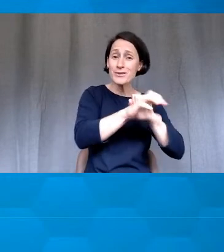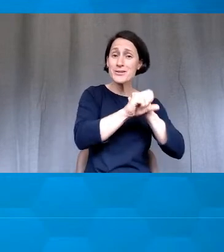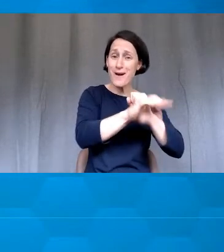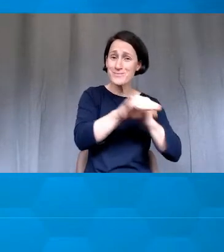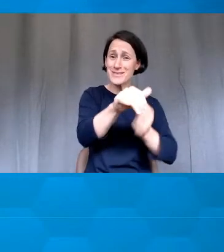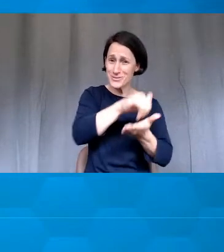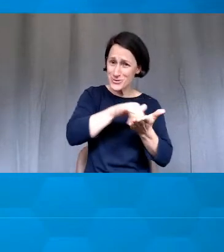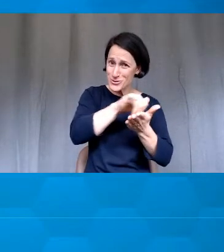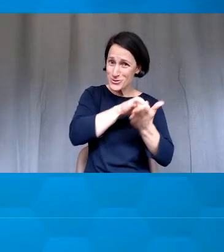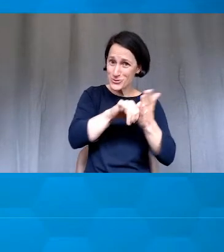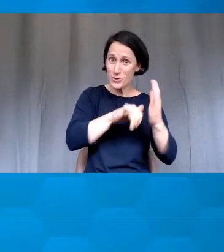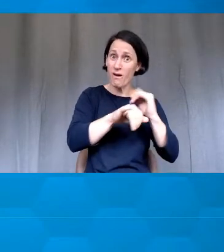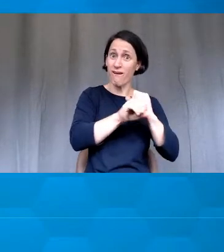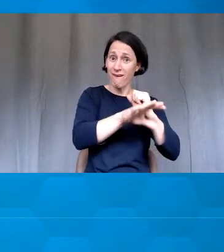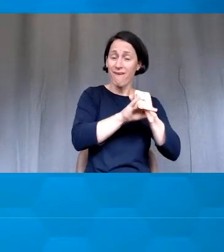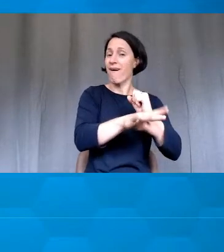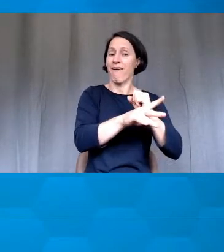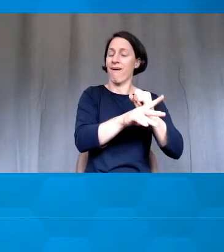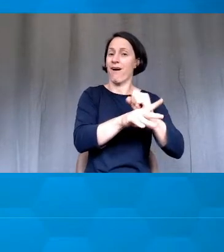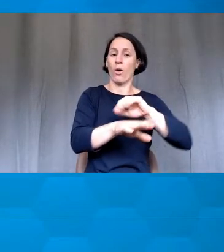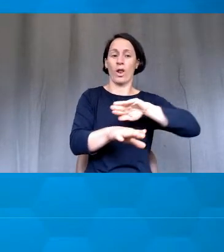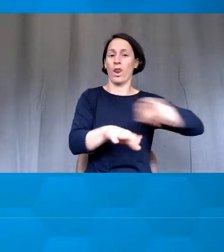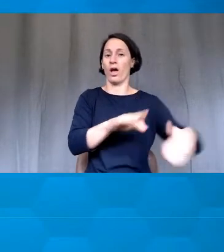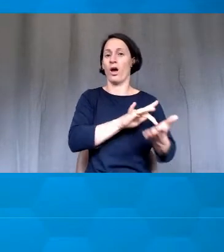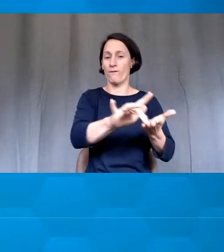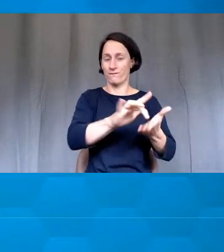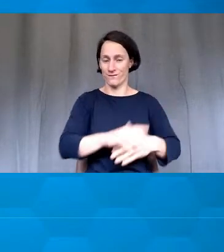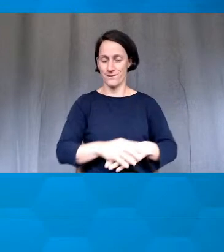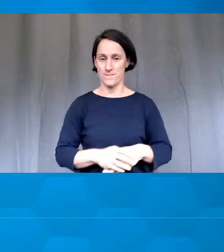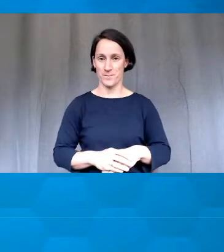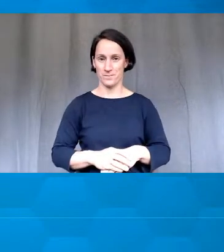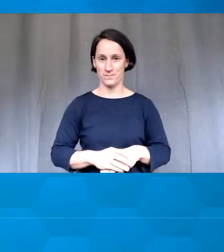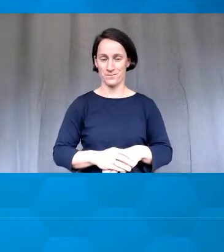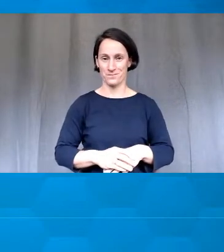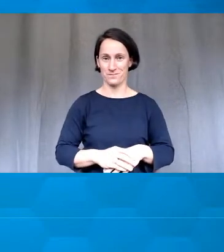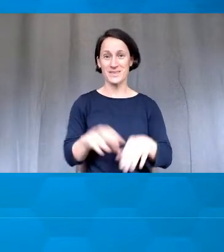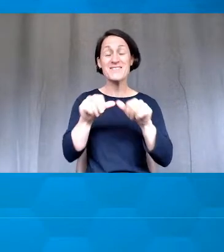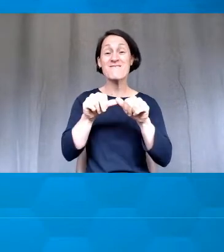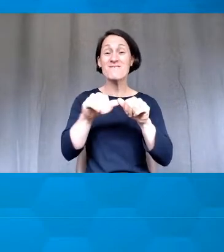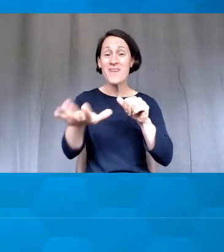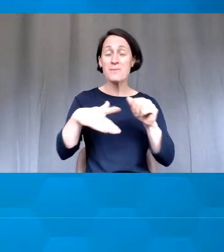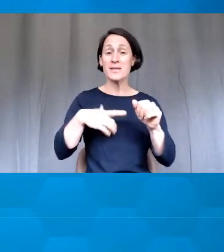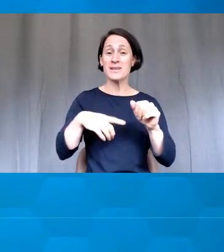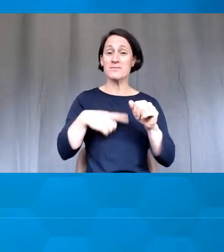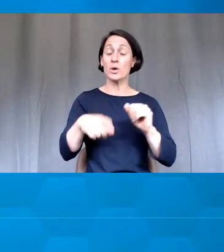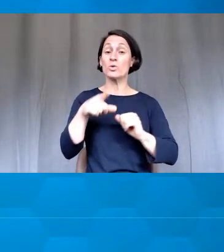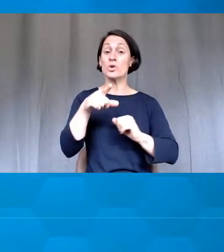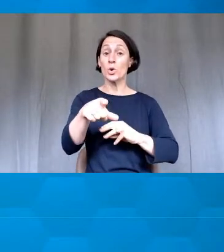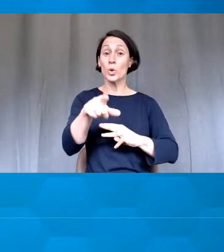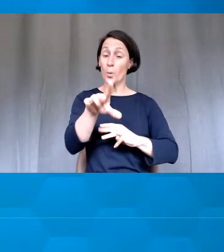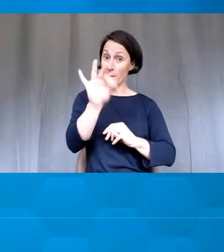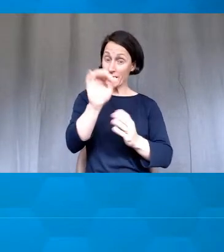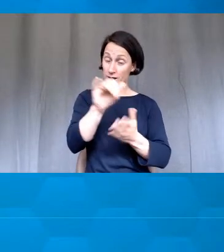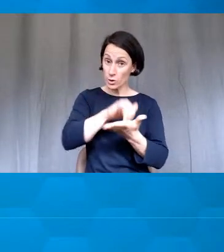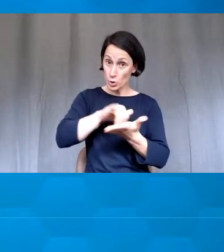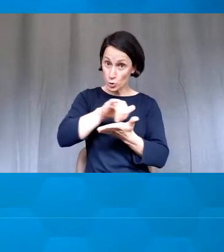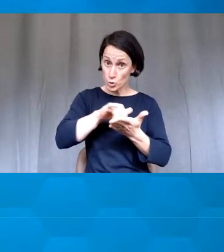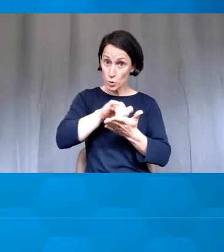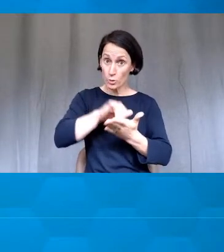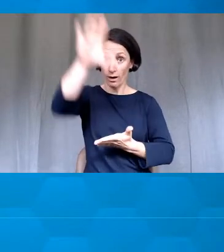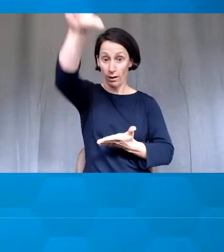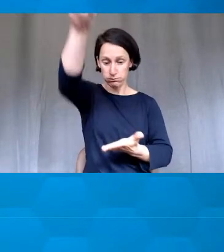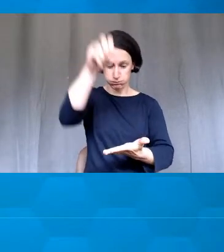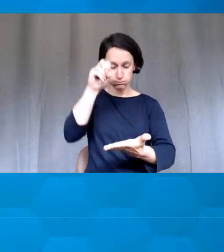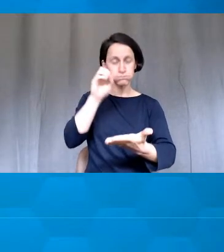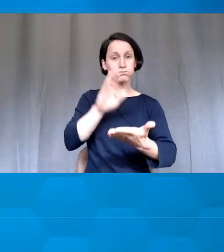forced upon you within the world of YouTube. So the beautiful thing is you select that YouTube clip and you drop it into your Zetings